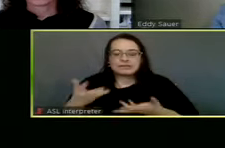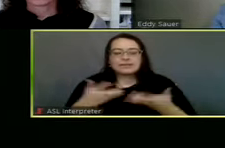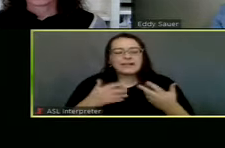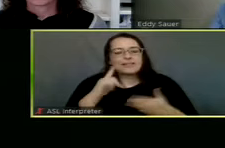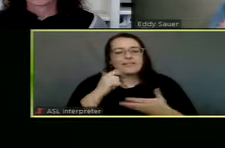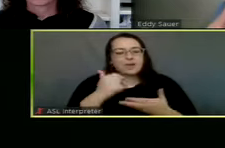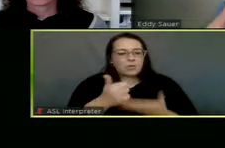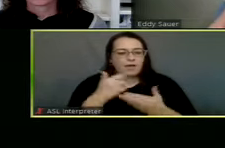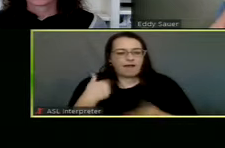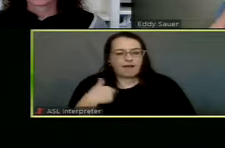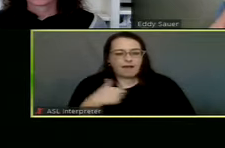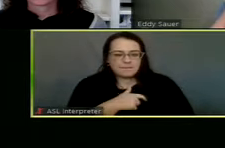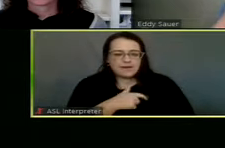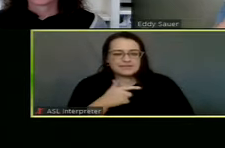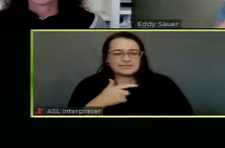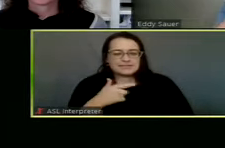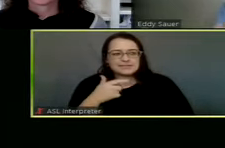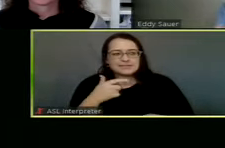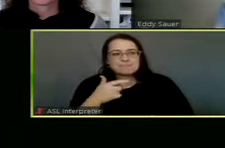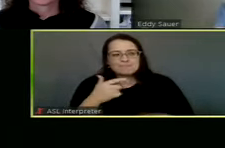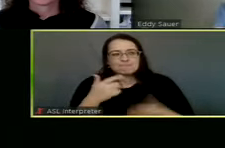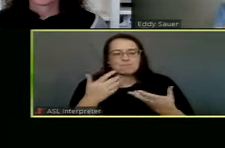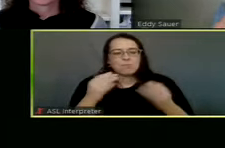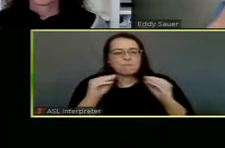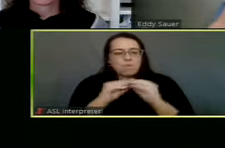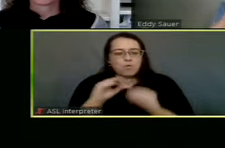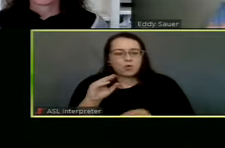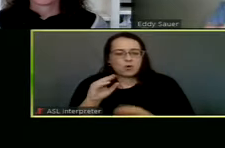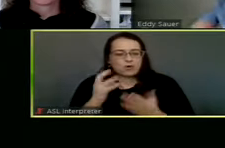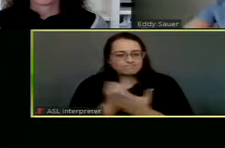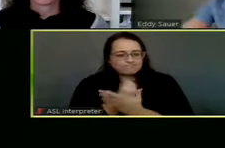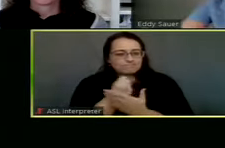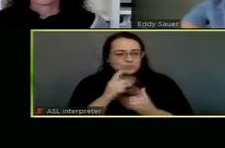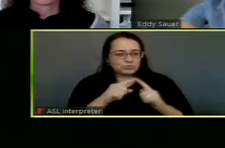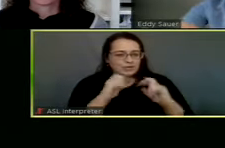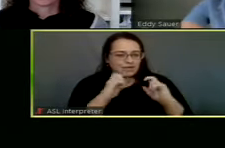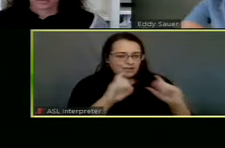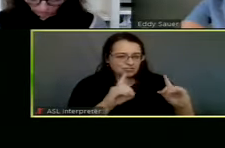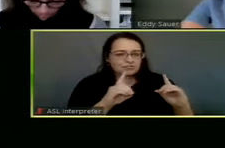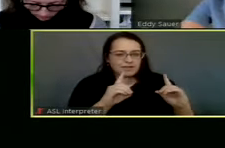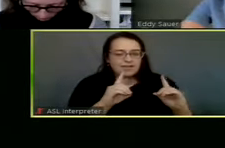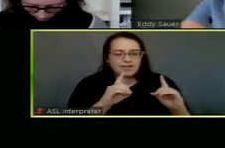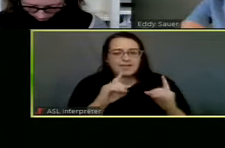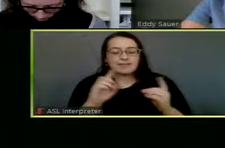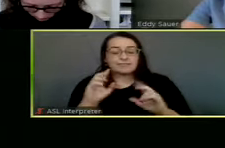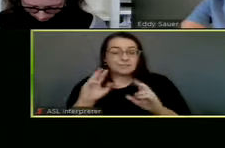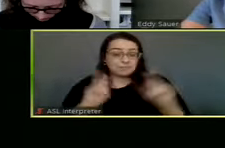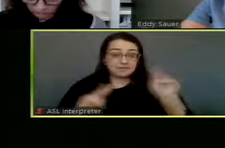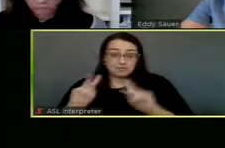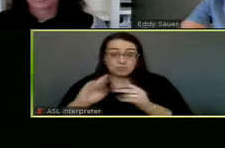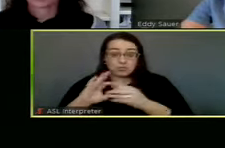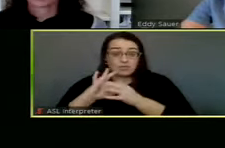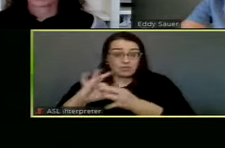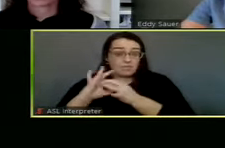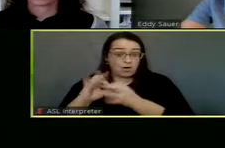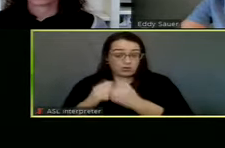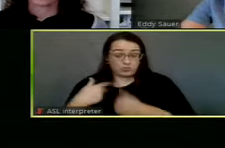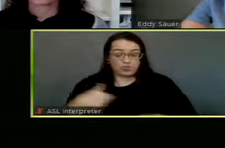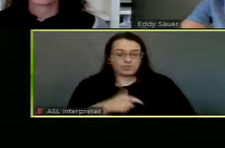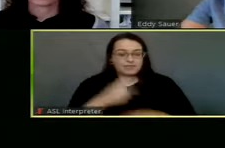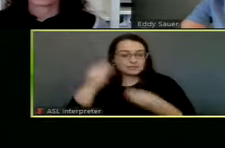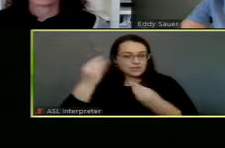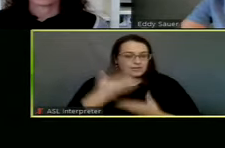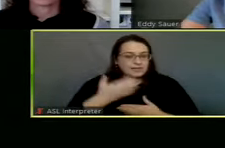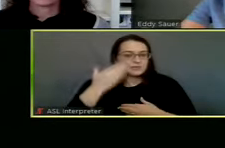and give us another tool to educate and to help our, our community partners, let us know what's going on too,